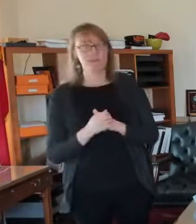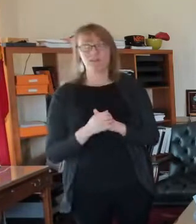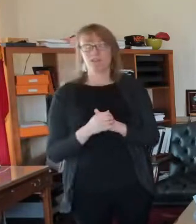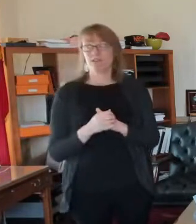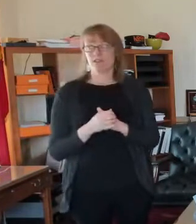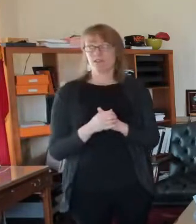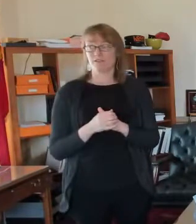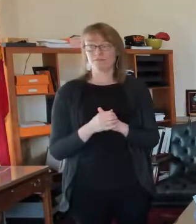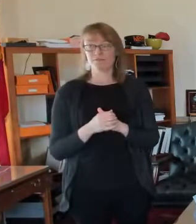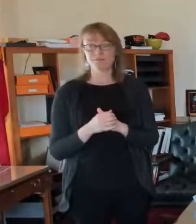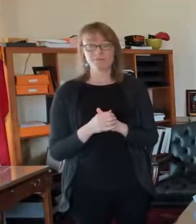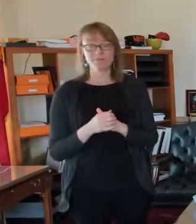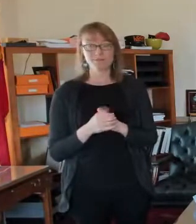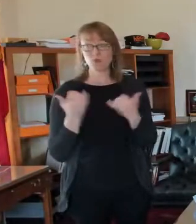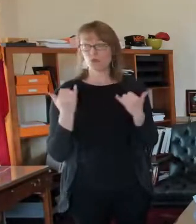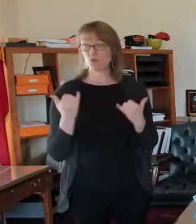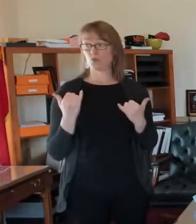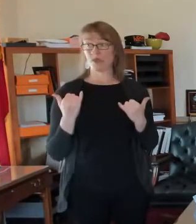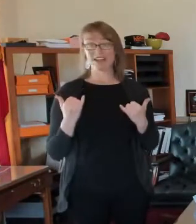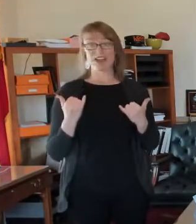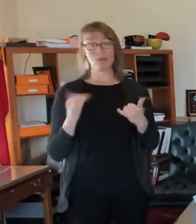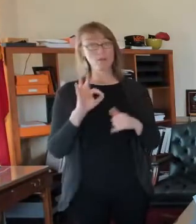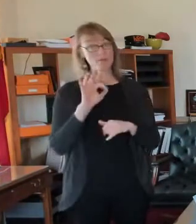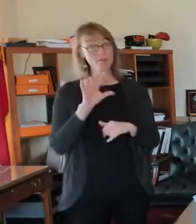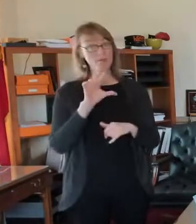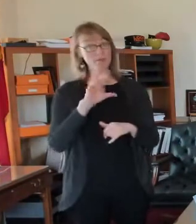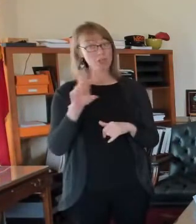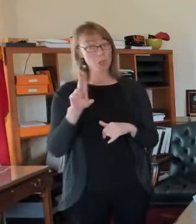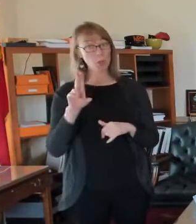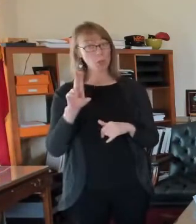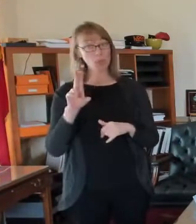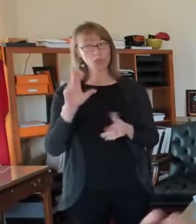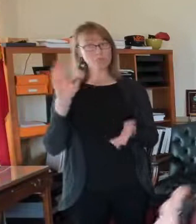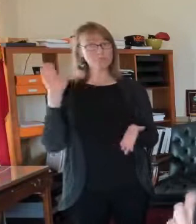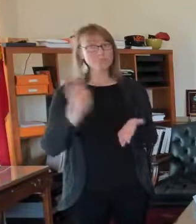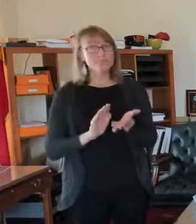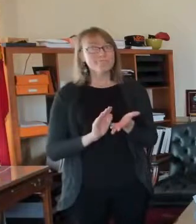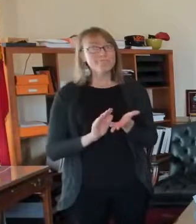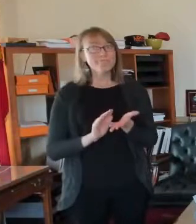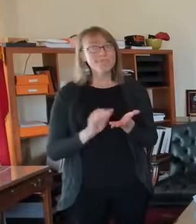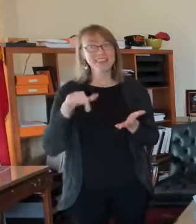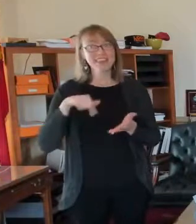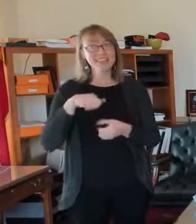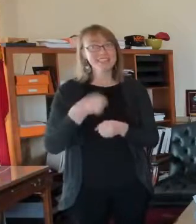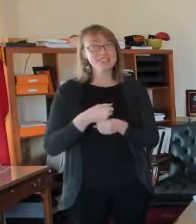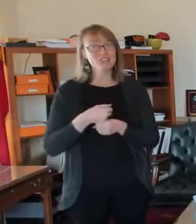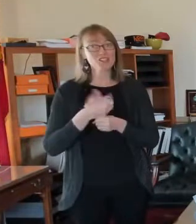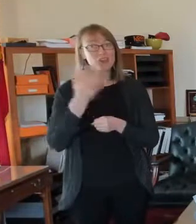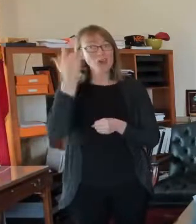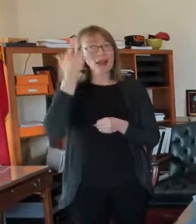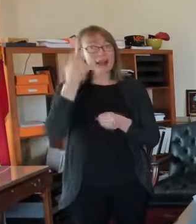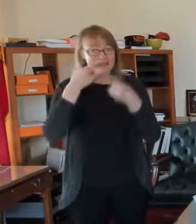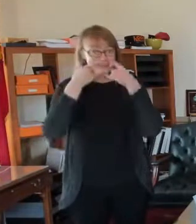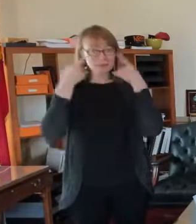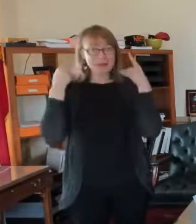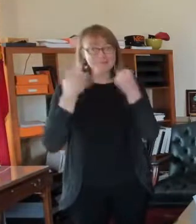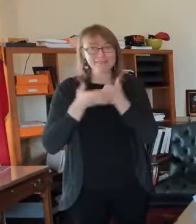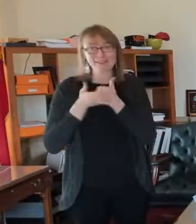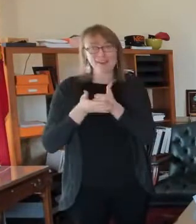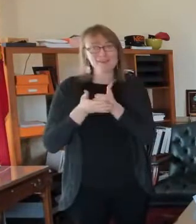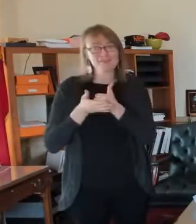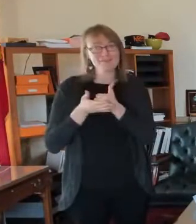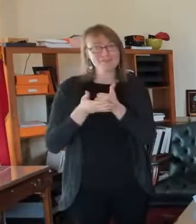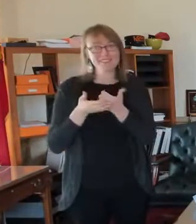almost no cases of flu this year because these are good procedures on any day to keep you from catching a bug.